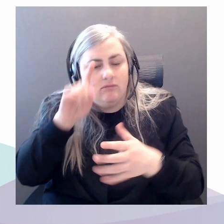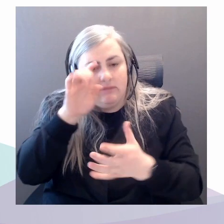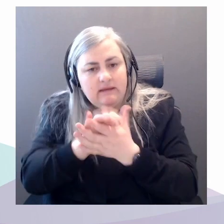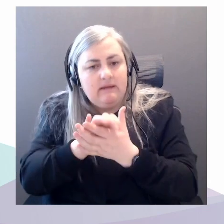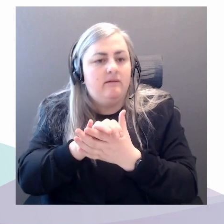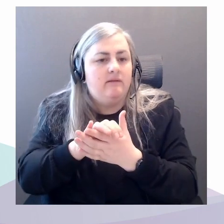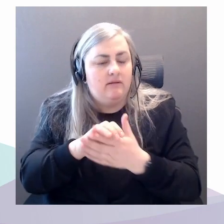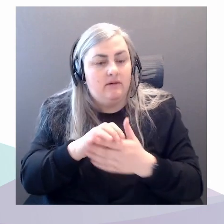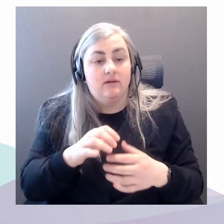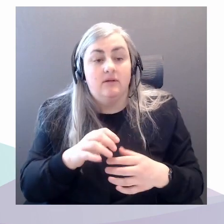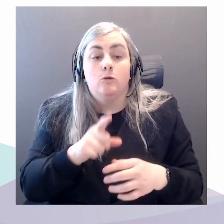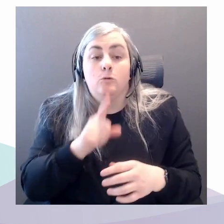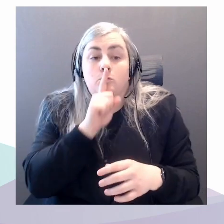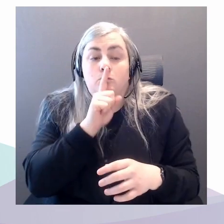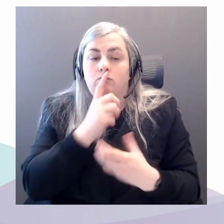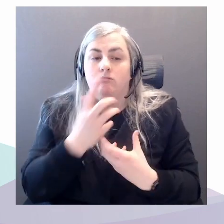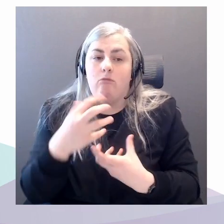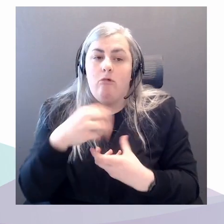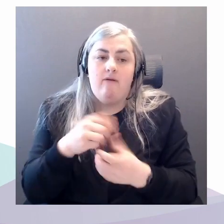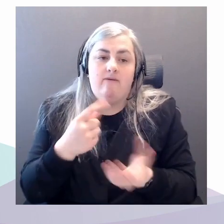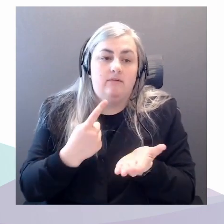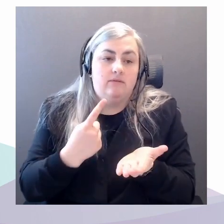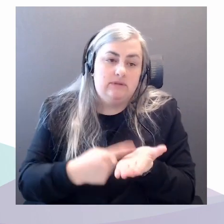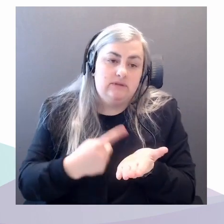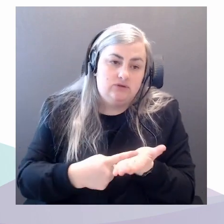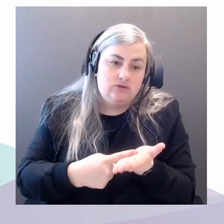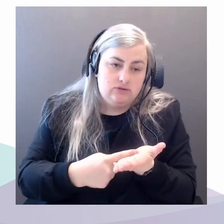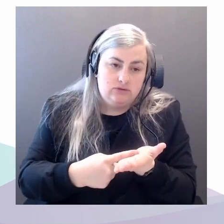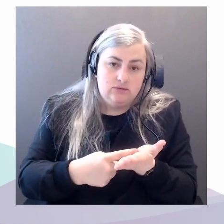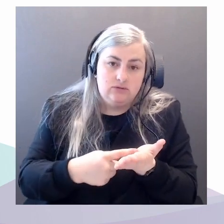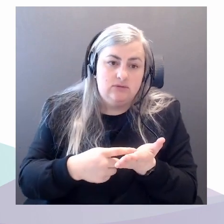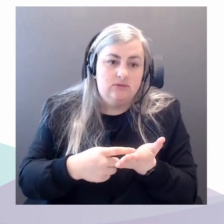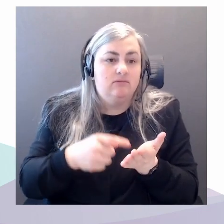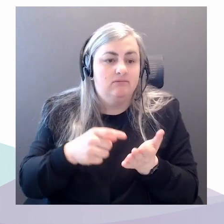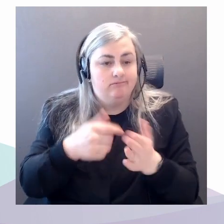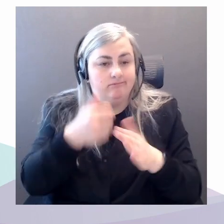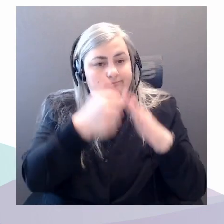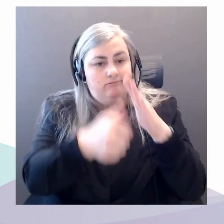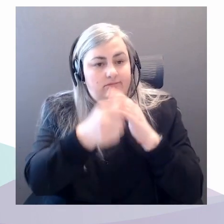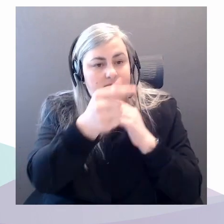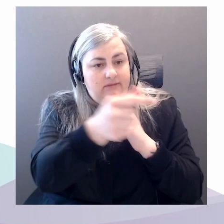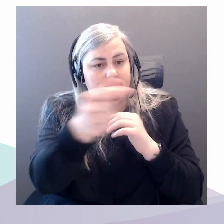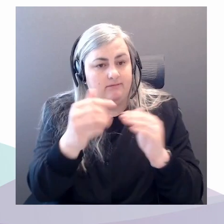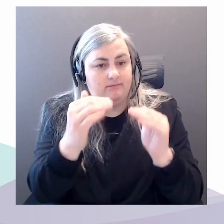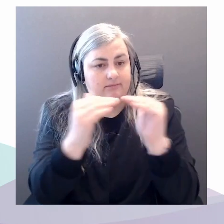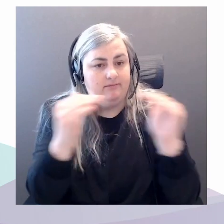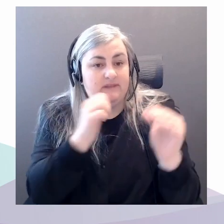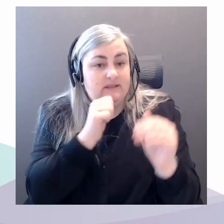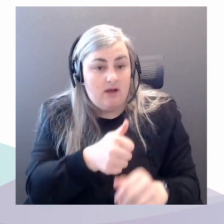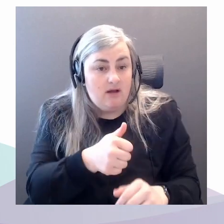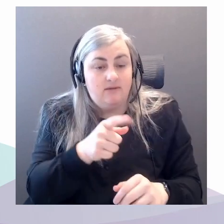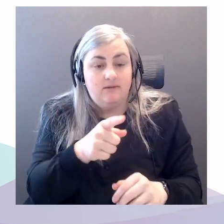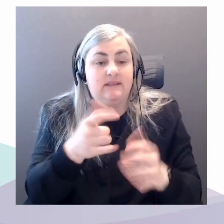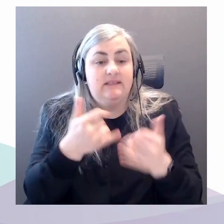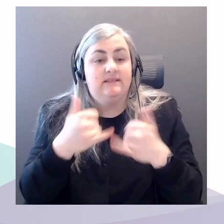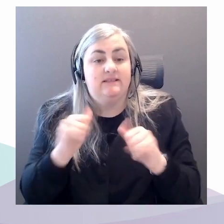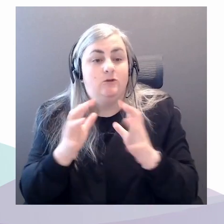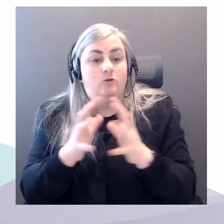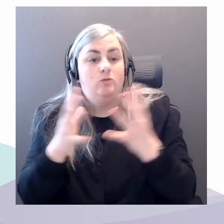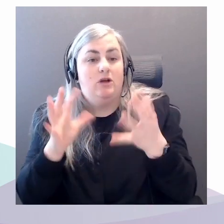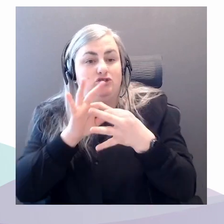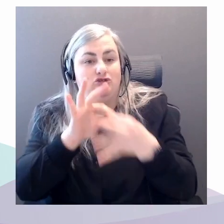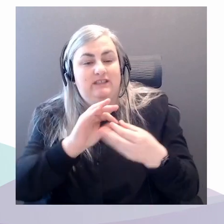that happens at policy levels. Still too much about numbers. Like you, I do policy advising